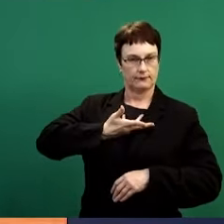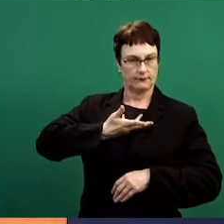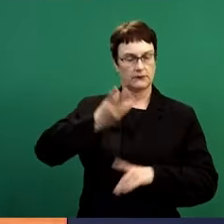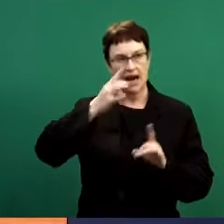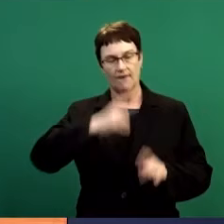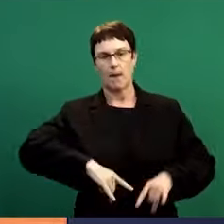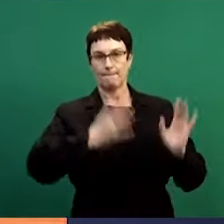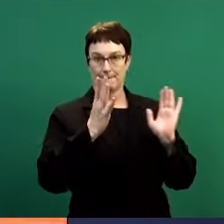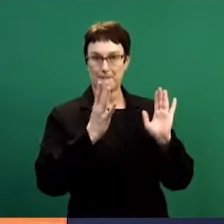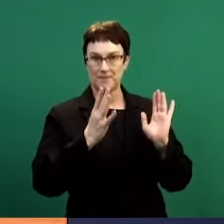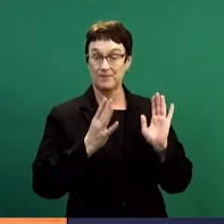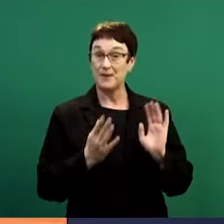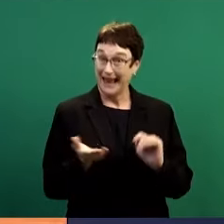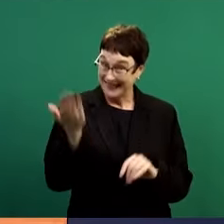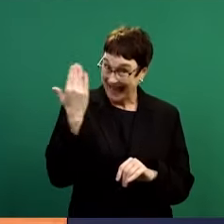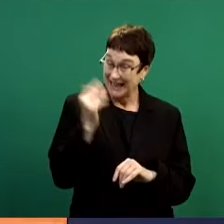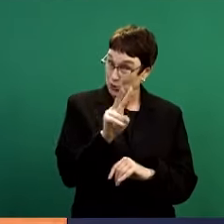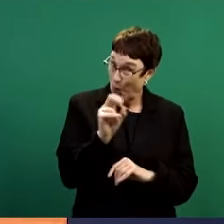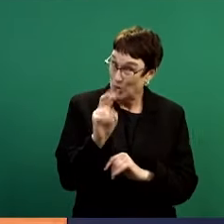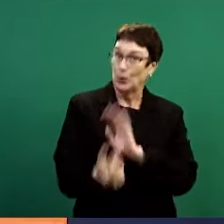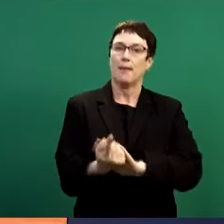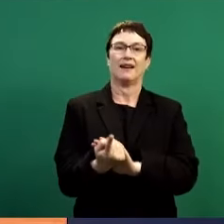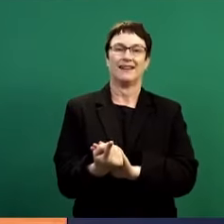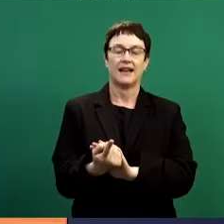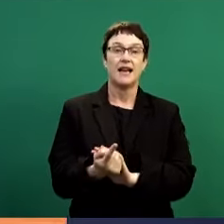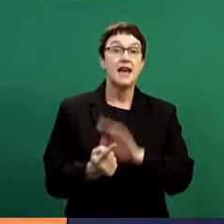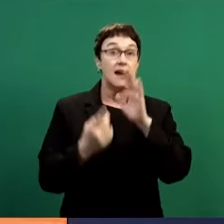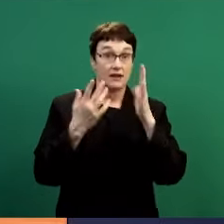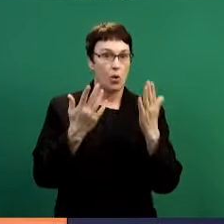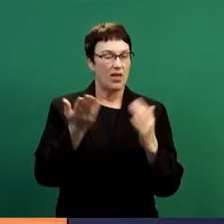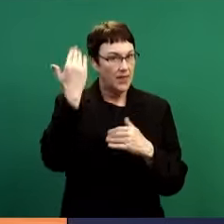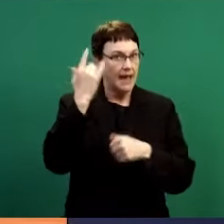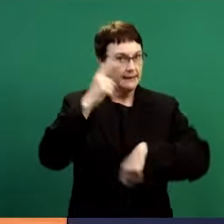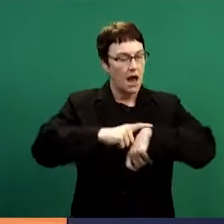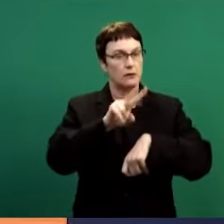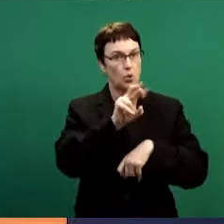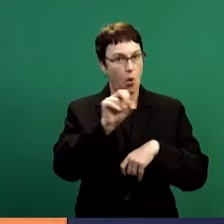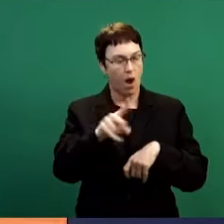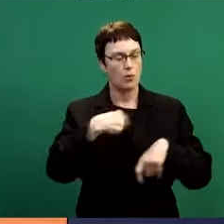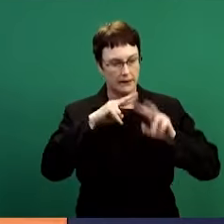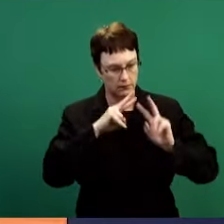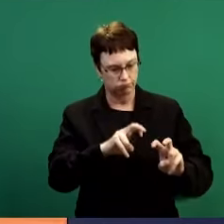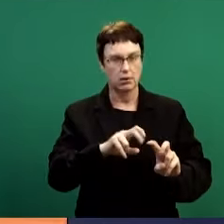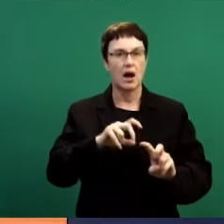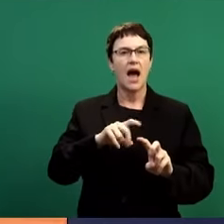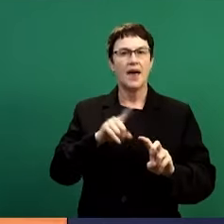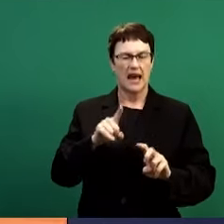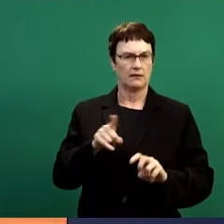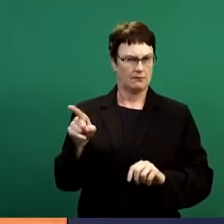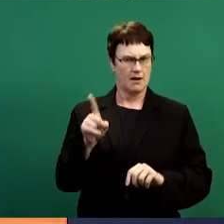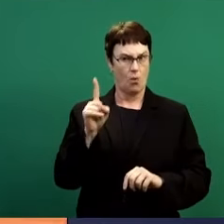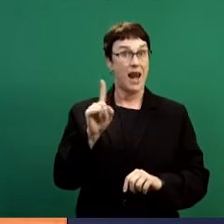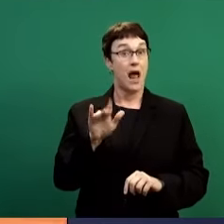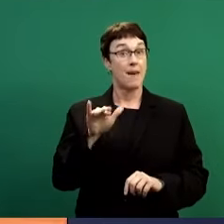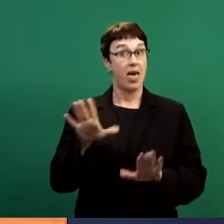The difference between that inquiry and the inquiry of the Competition Commission is that that